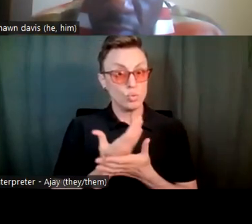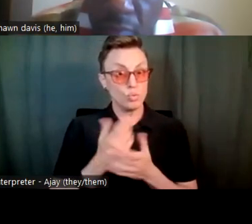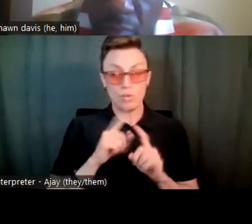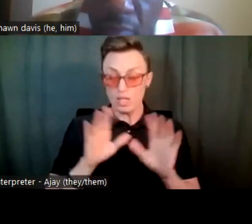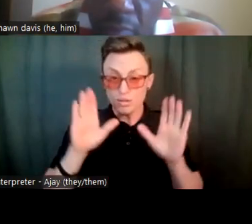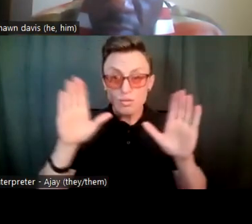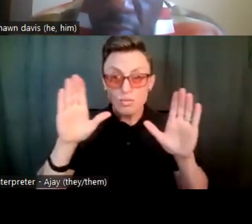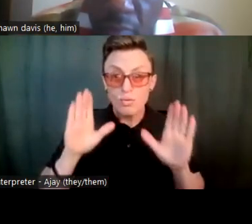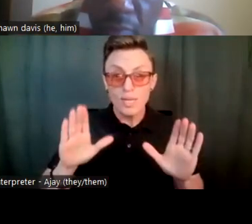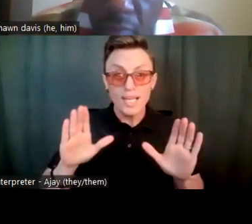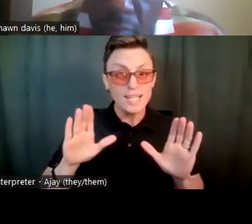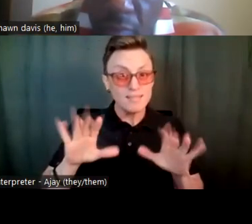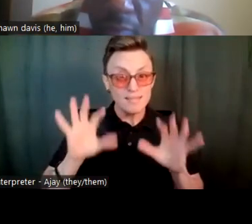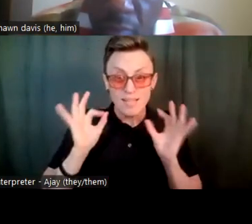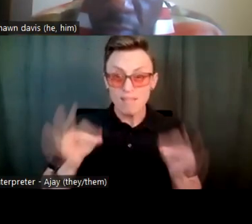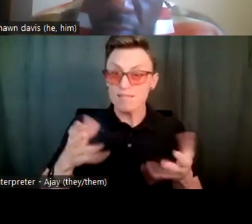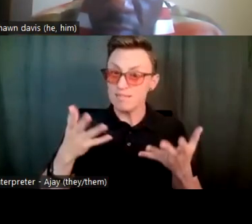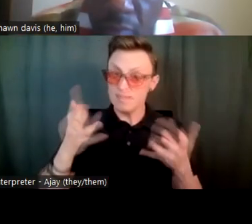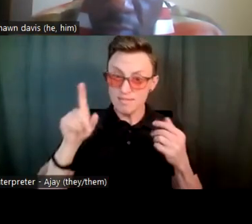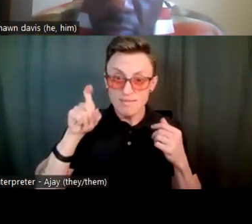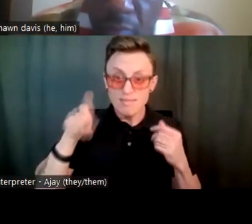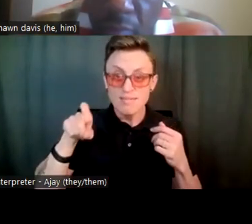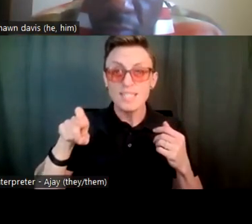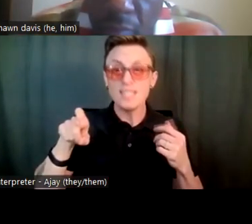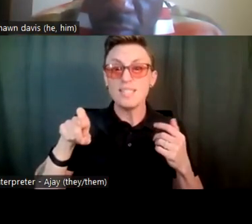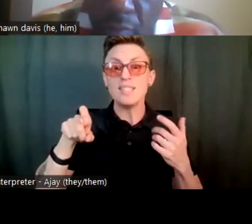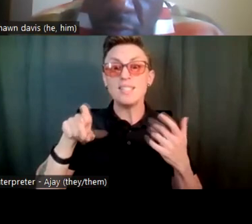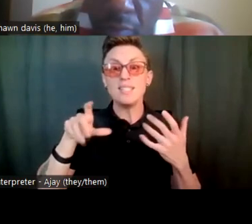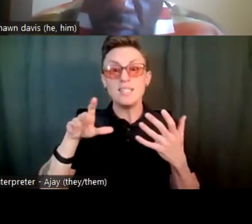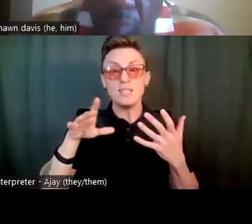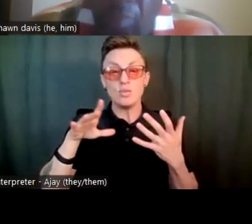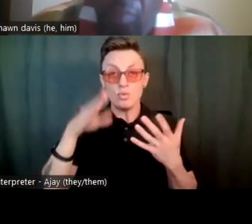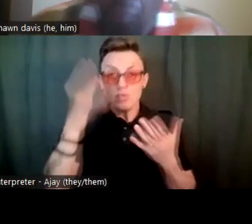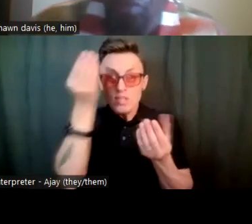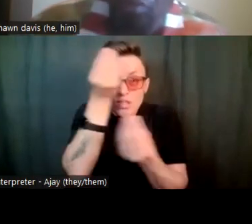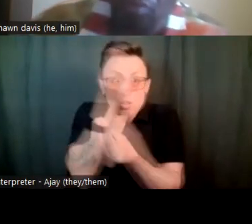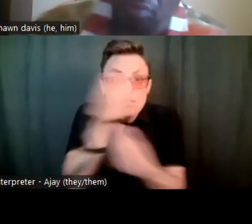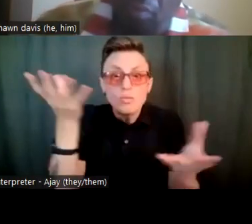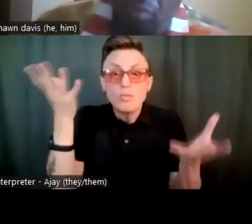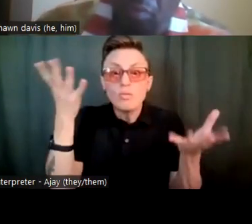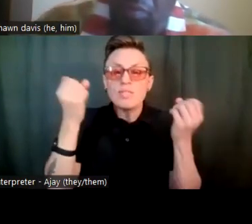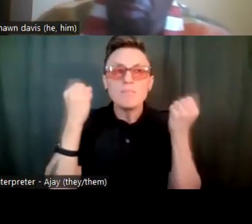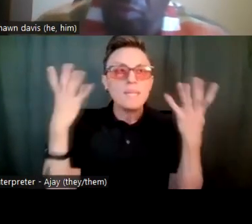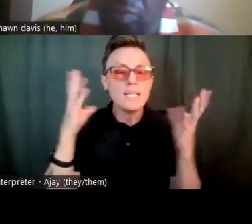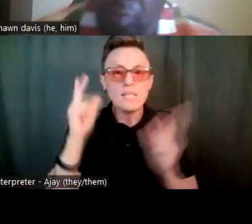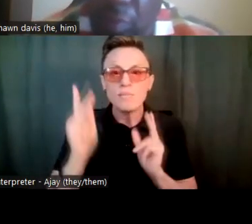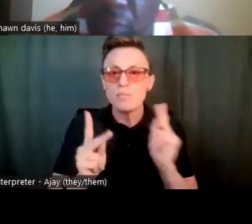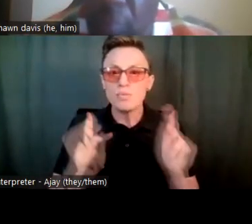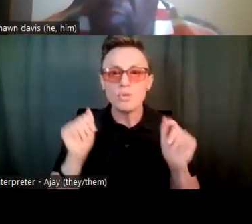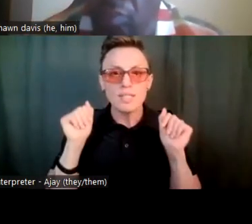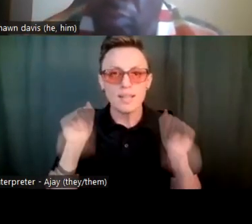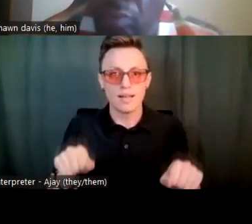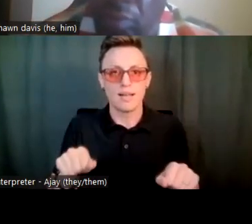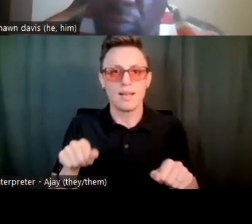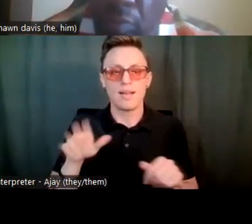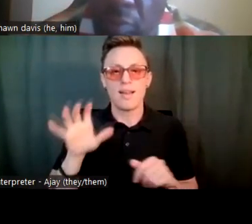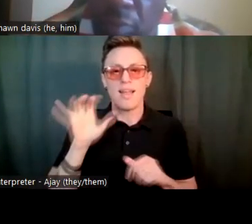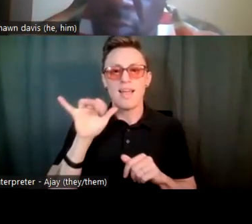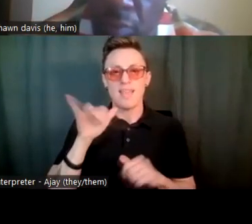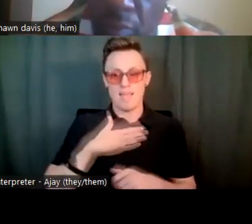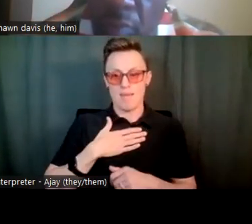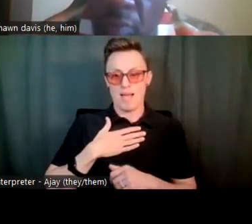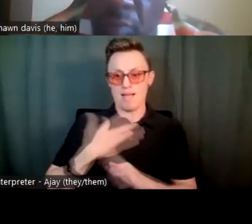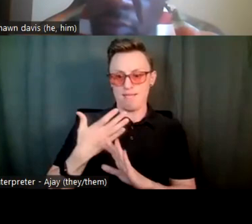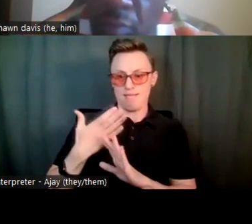definitely need to put on many people's radar. And the experiences that I had